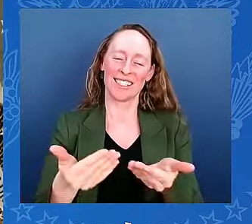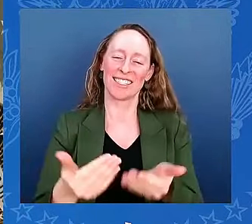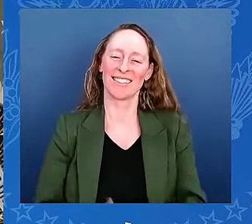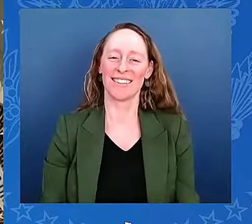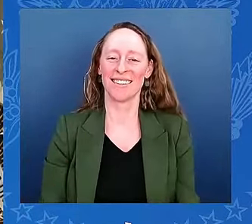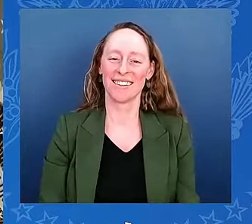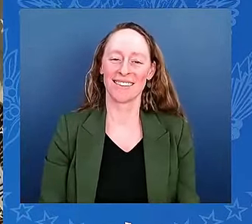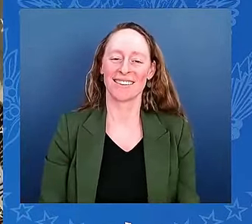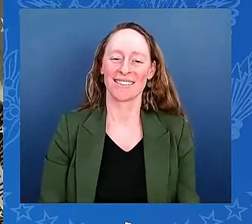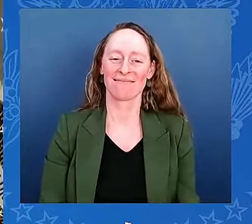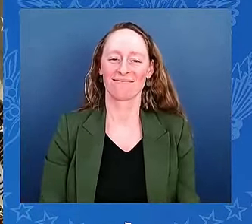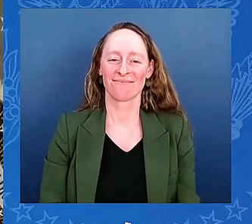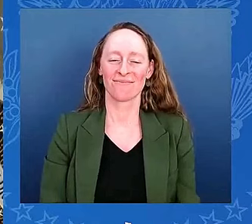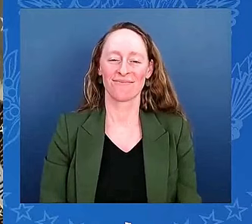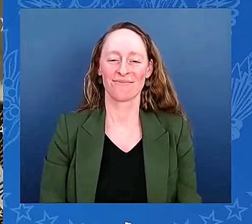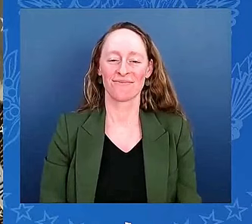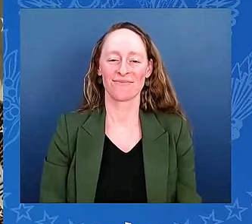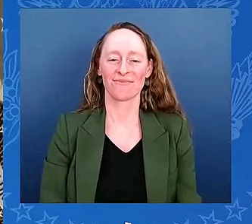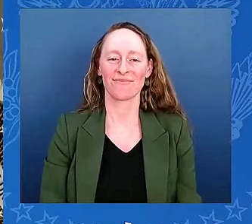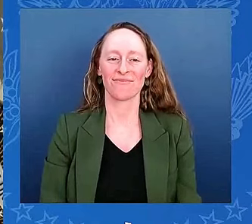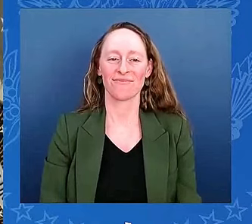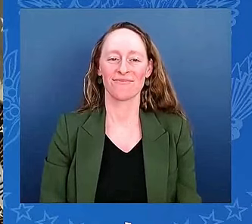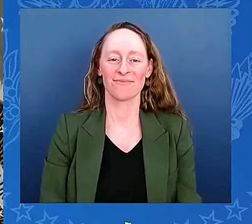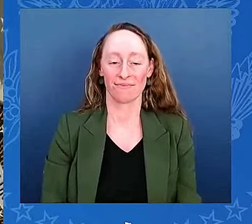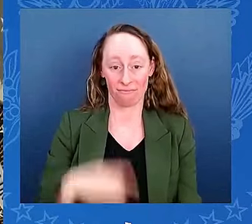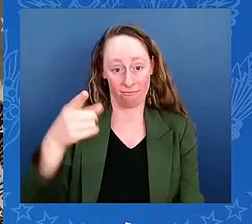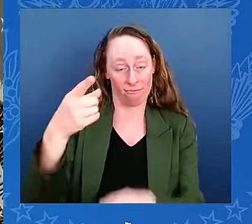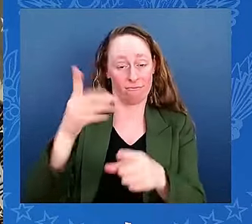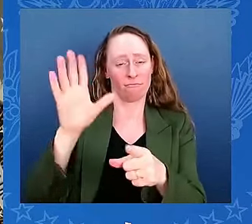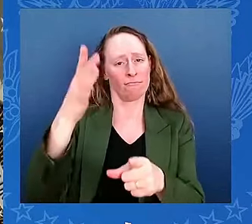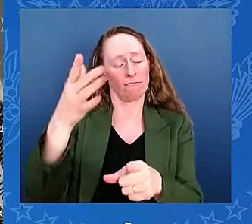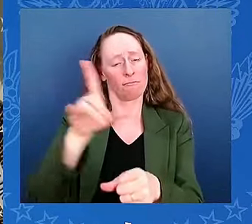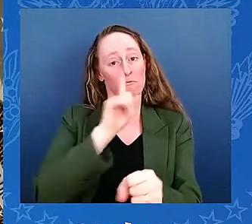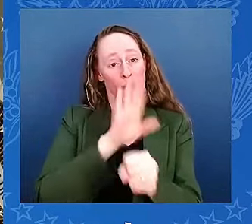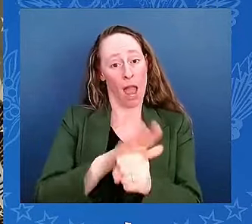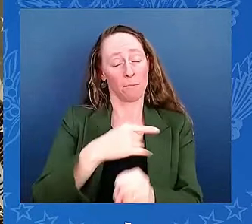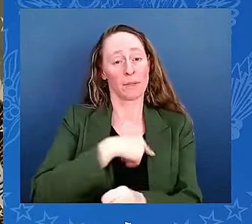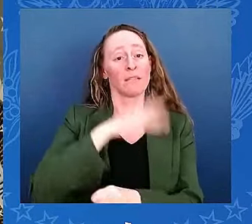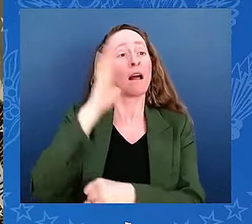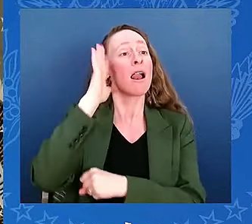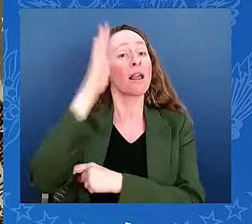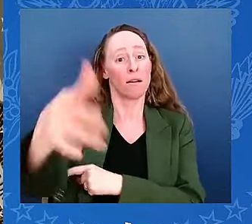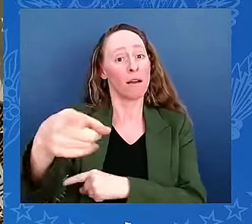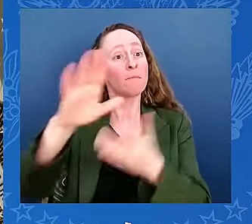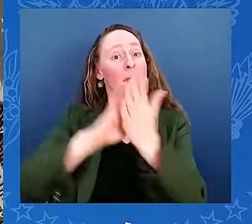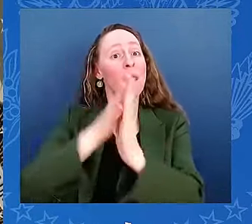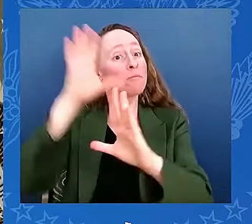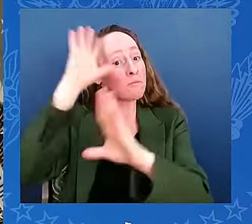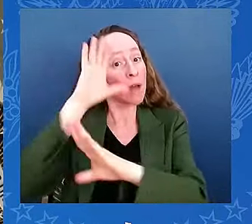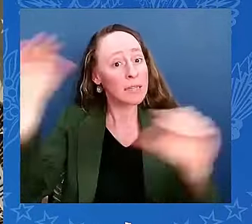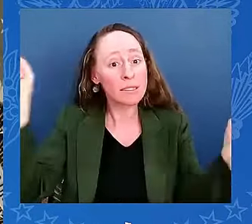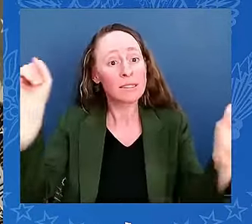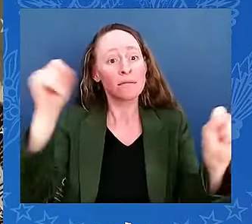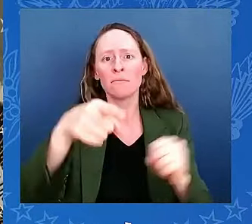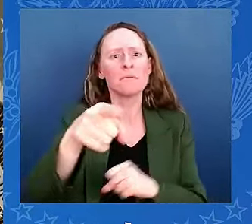just promise me when you're President one day, and they say Joe Biden is in the waiting room, you won't ask Joe who.